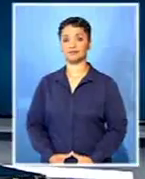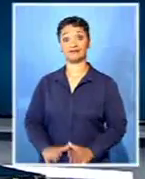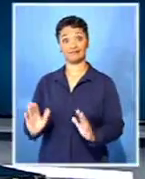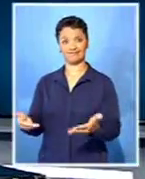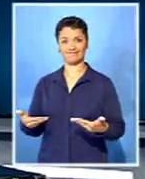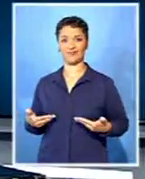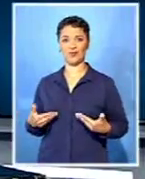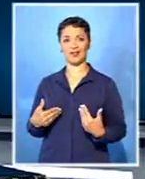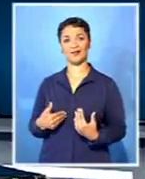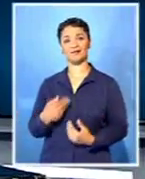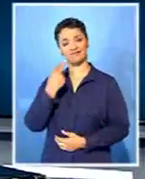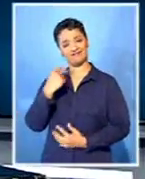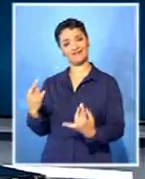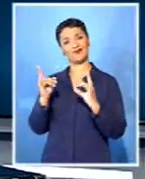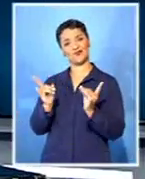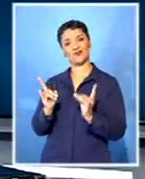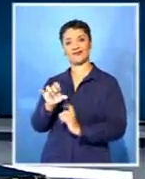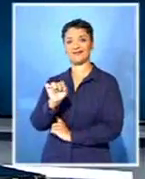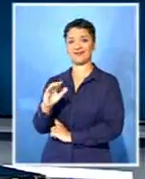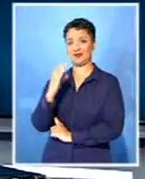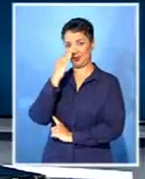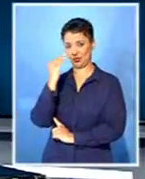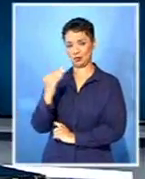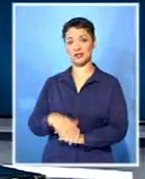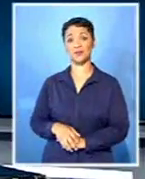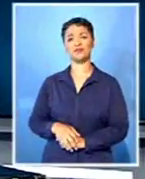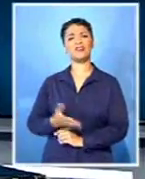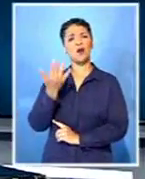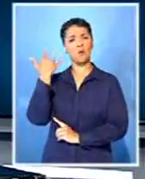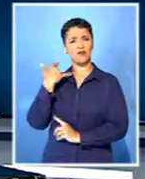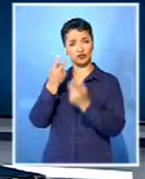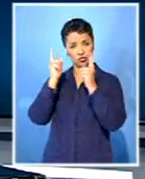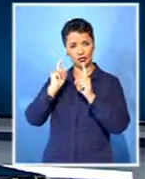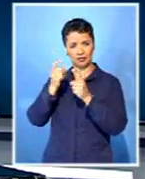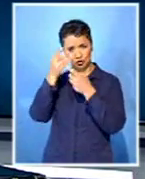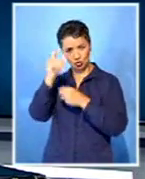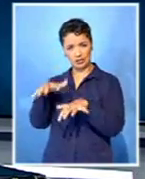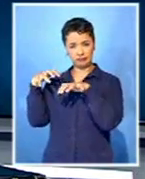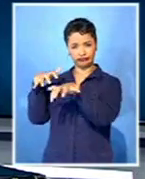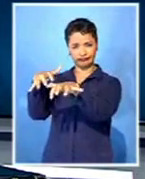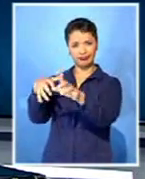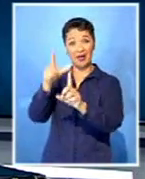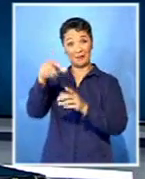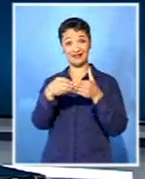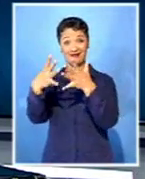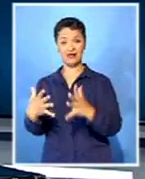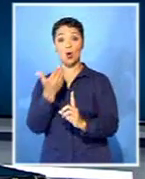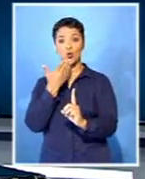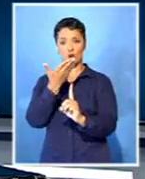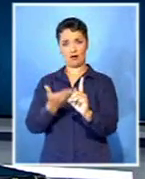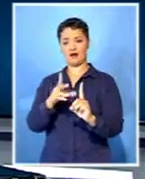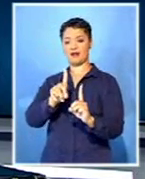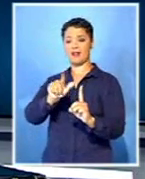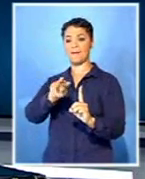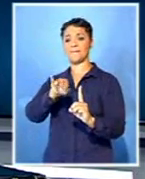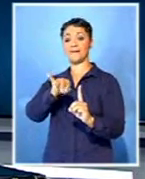Welcome back, great to have you with us on SABC News. Lawyers for Fees Must Fall activists, Ebo Dlamini, will write to